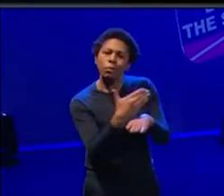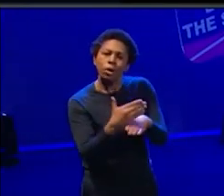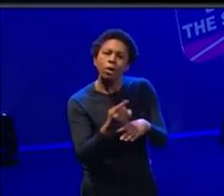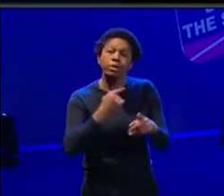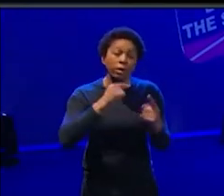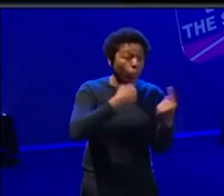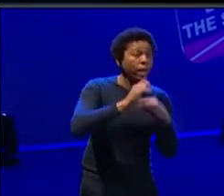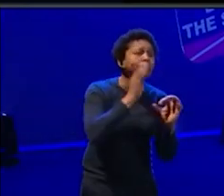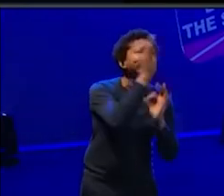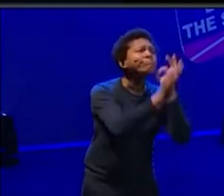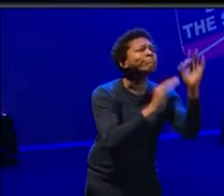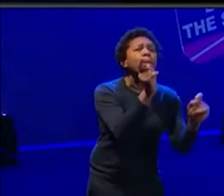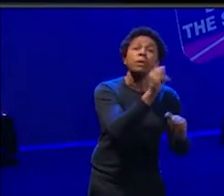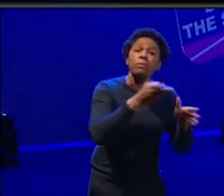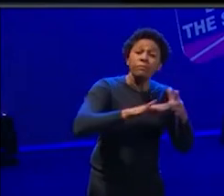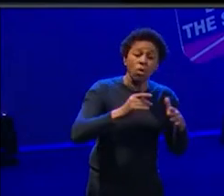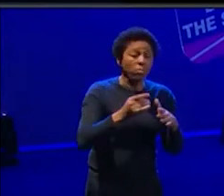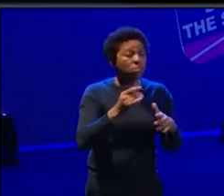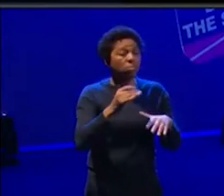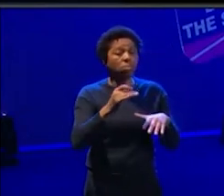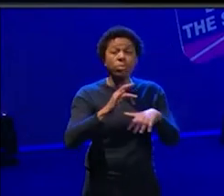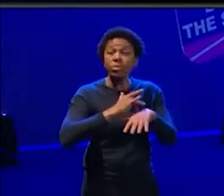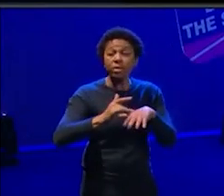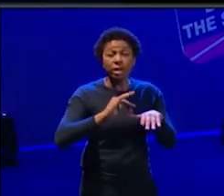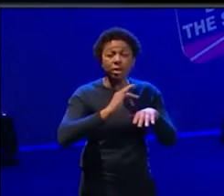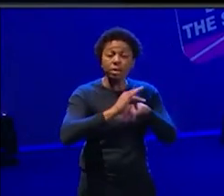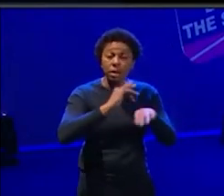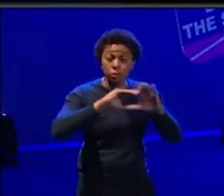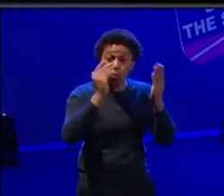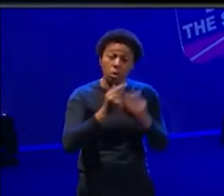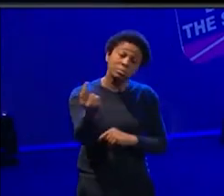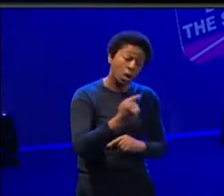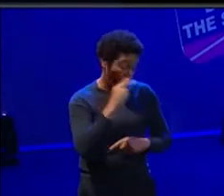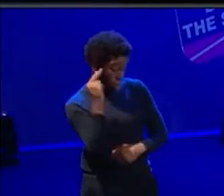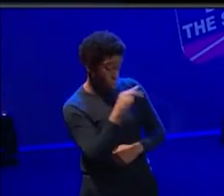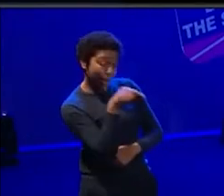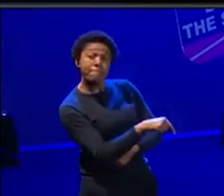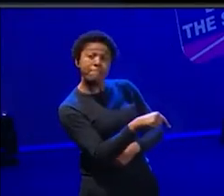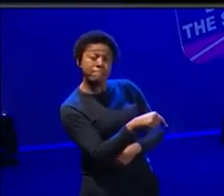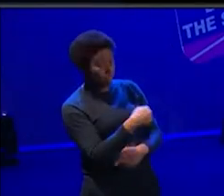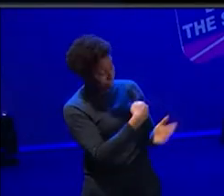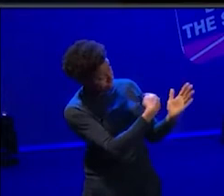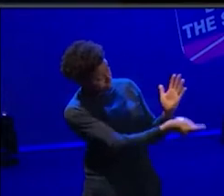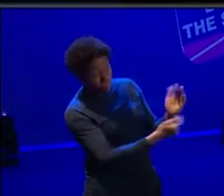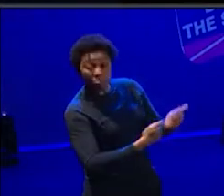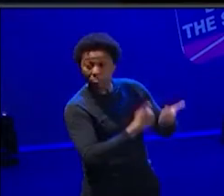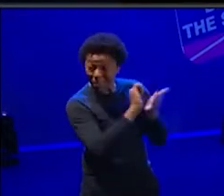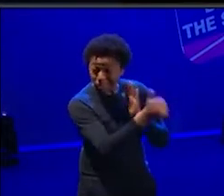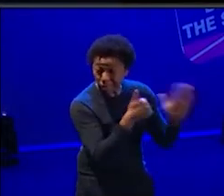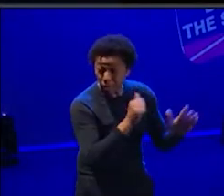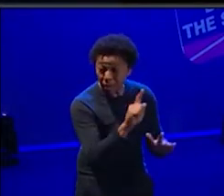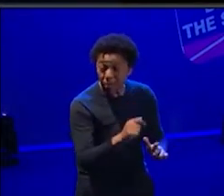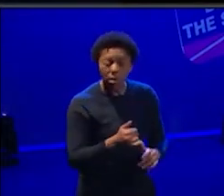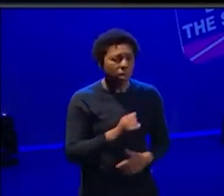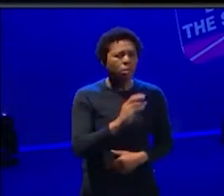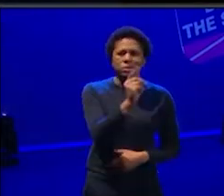that they have the same opportunities, um, as someone else would if they were more financially viable or they knew where